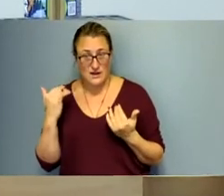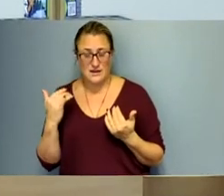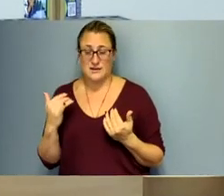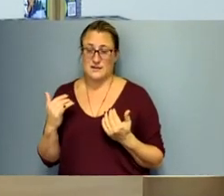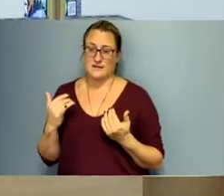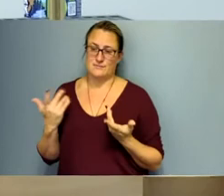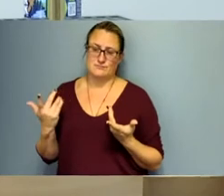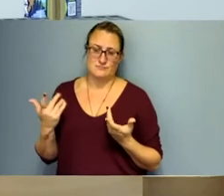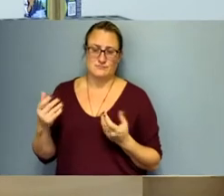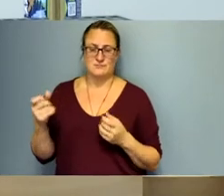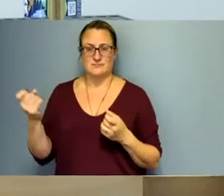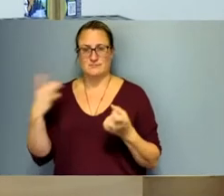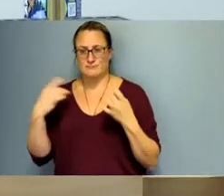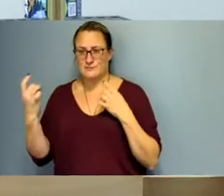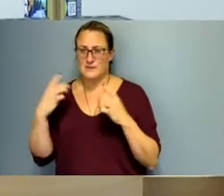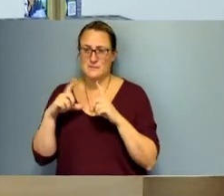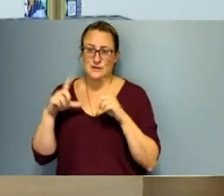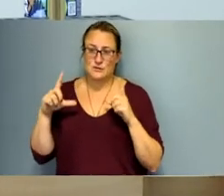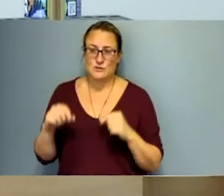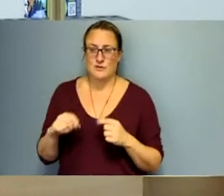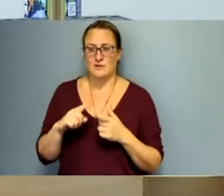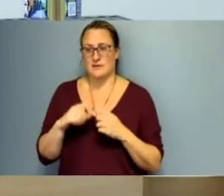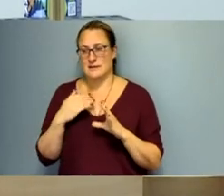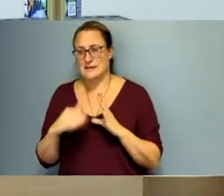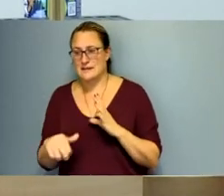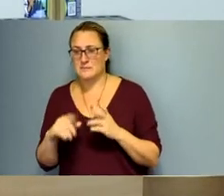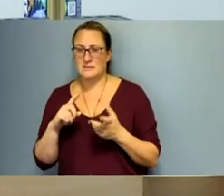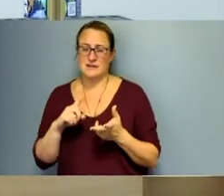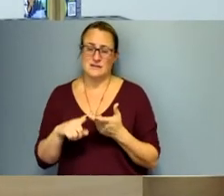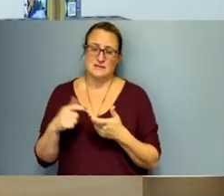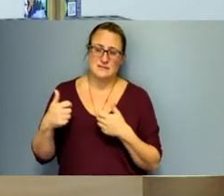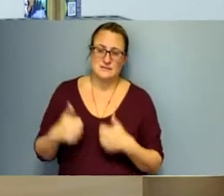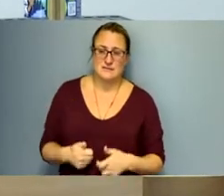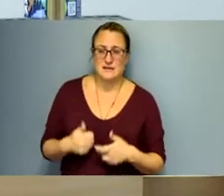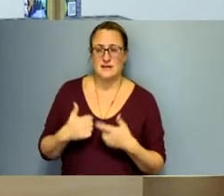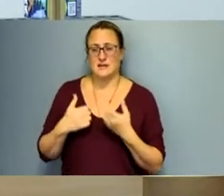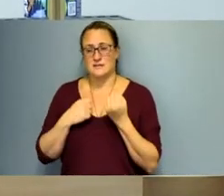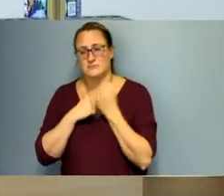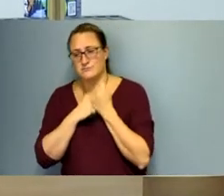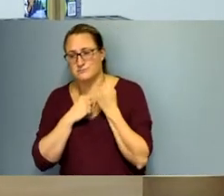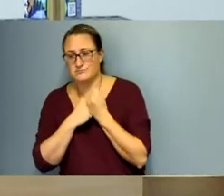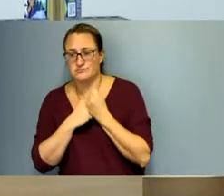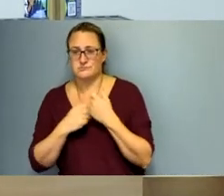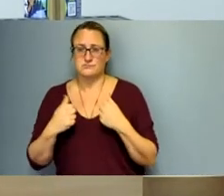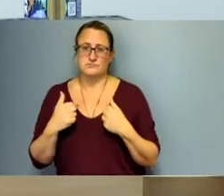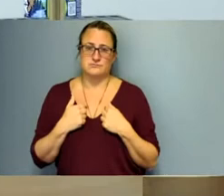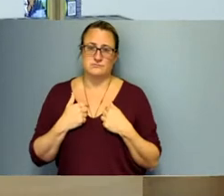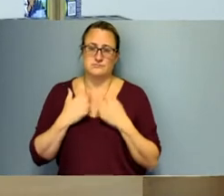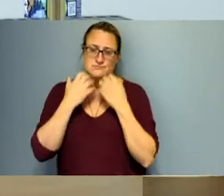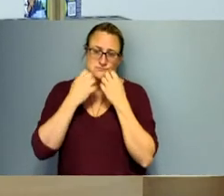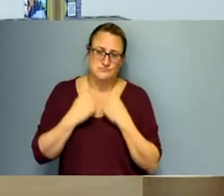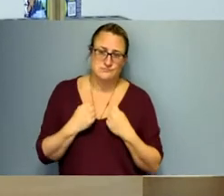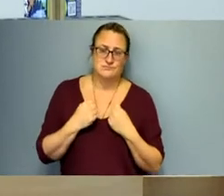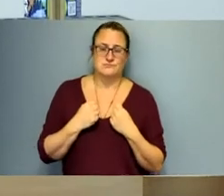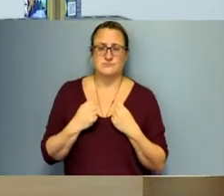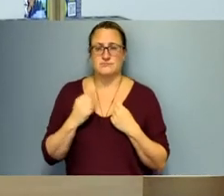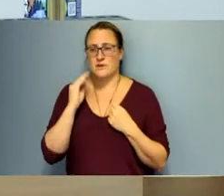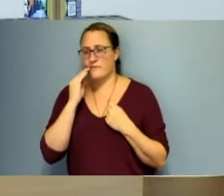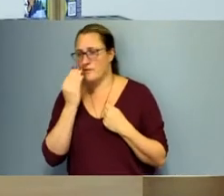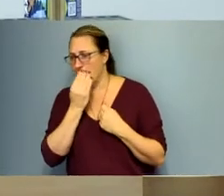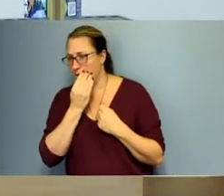or cards or emails their text messages uh cards flowers